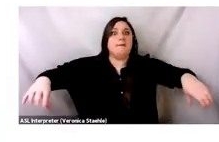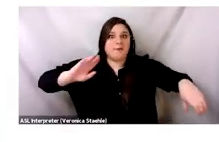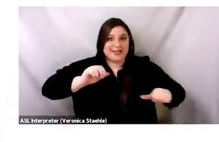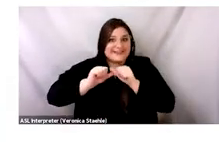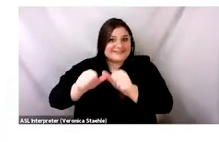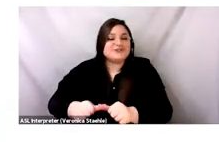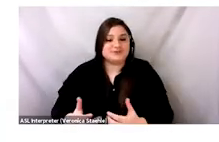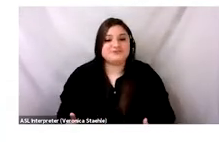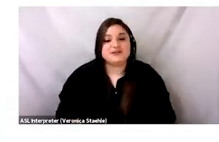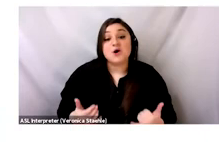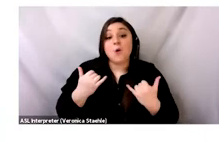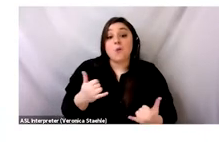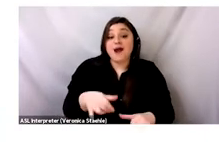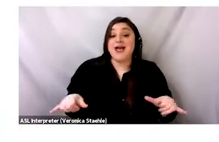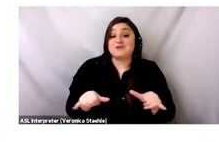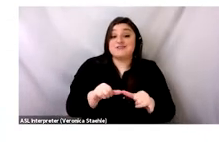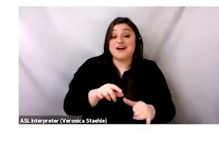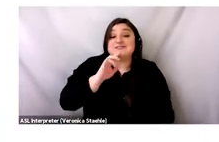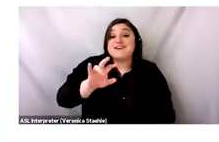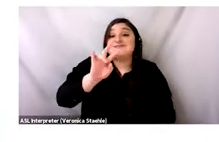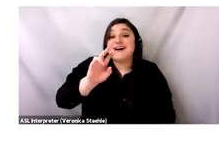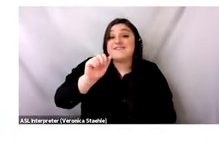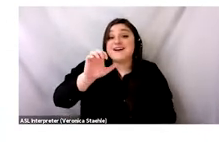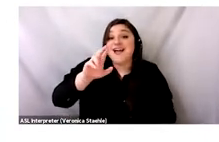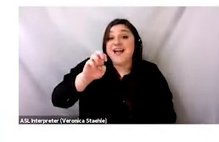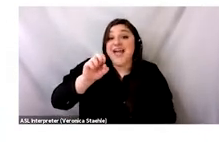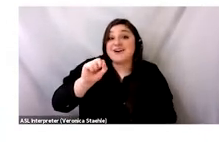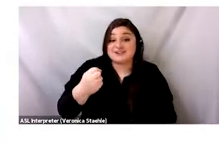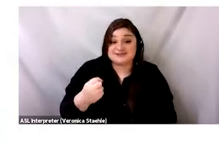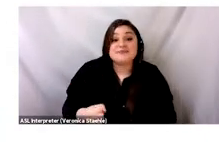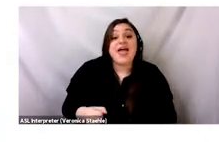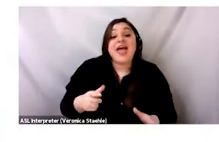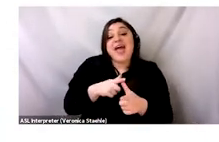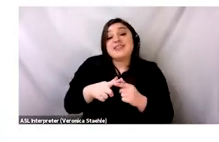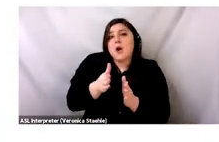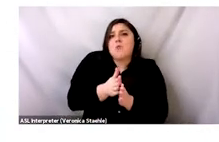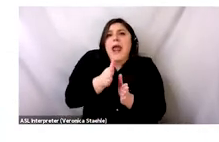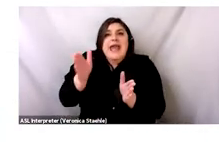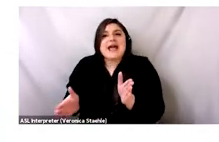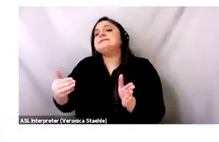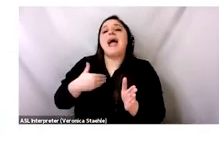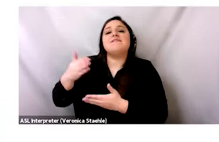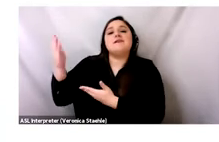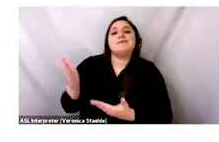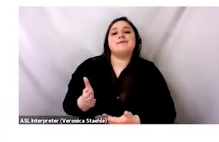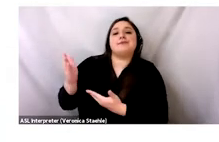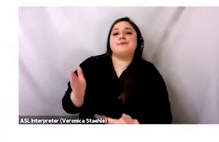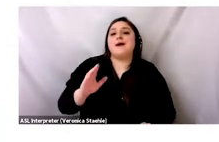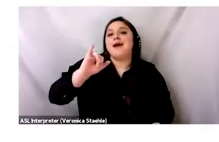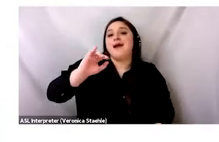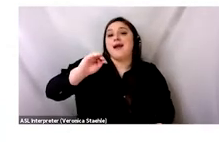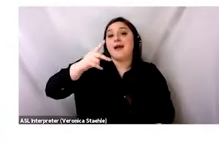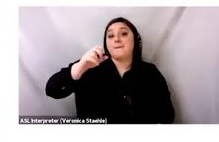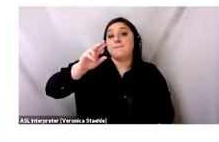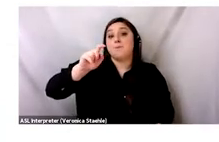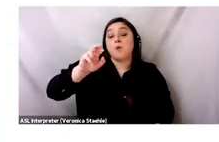has just been built. Today, the retailer side of Contramento is seven acres in size. And the importer side, which is right next to